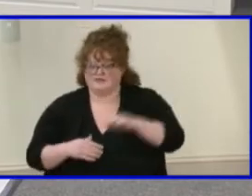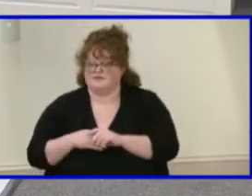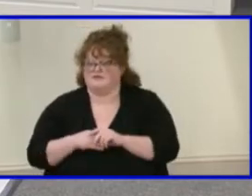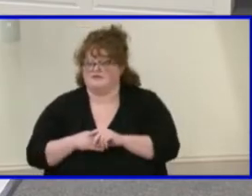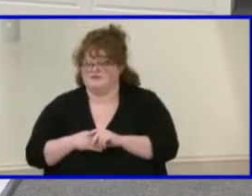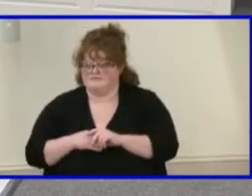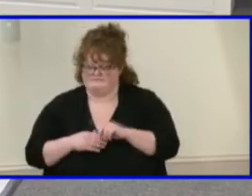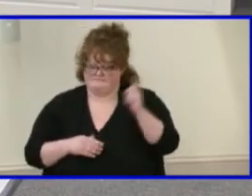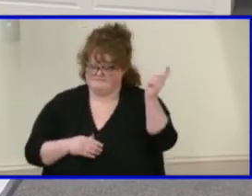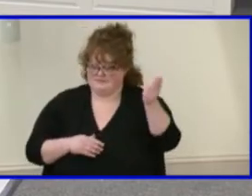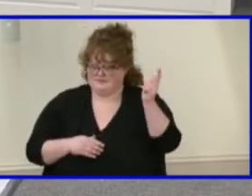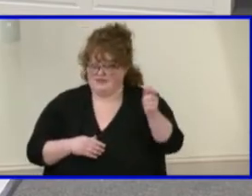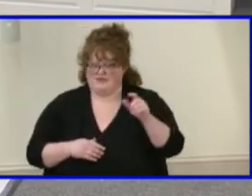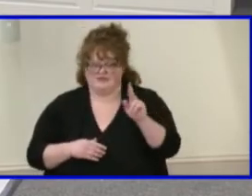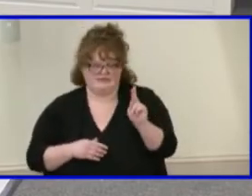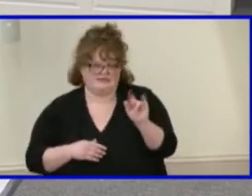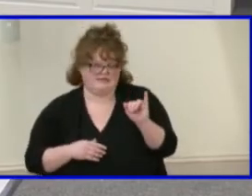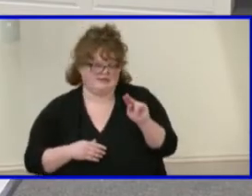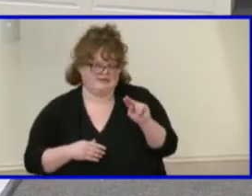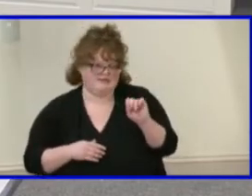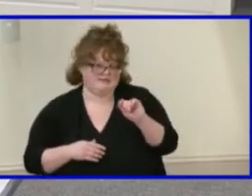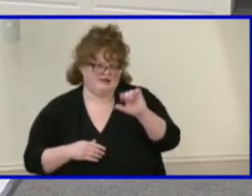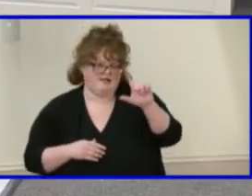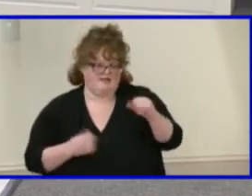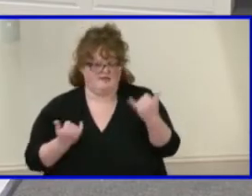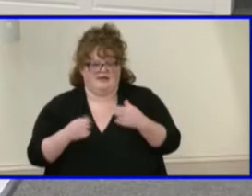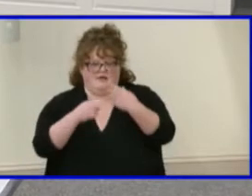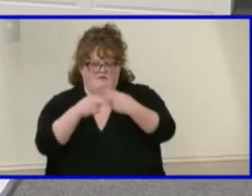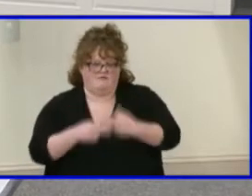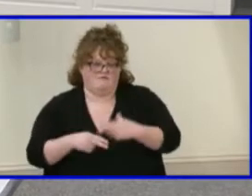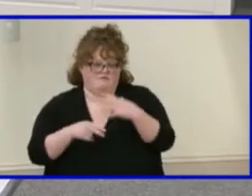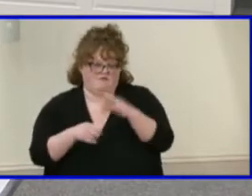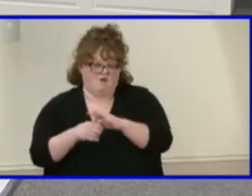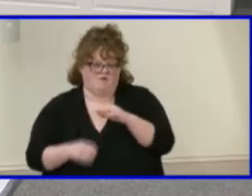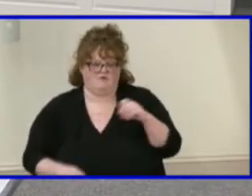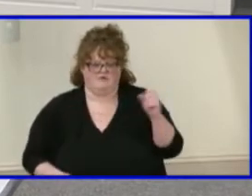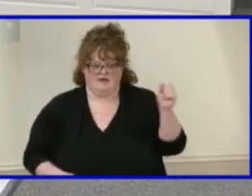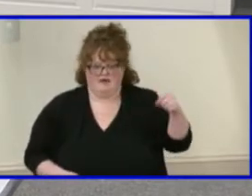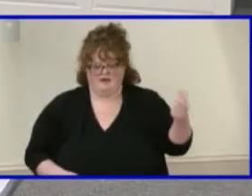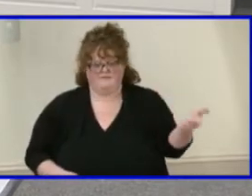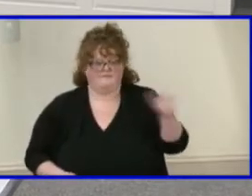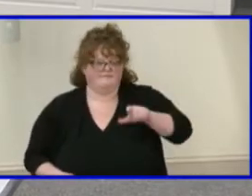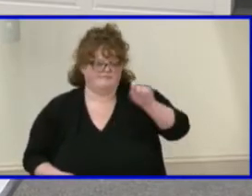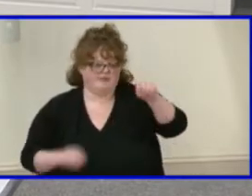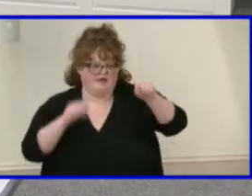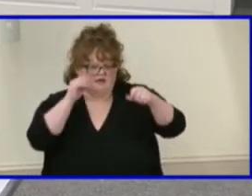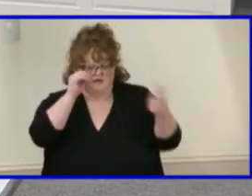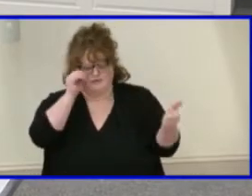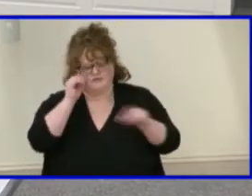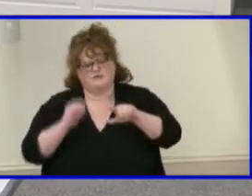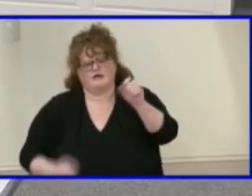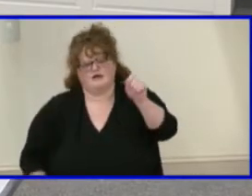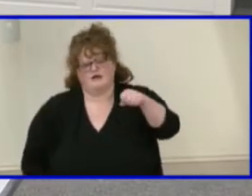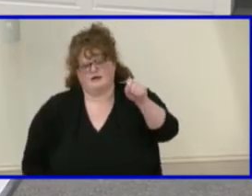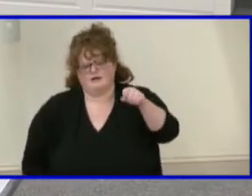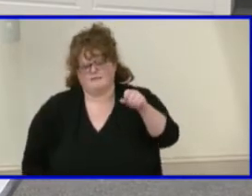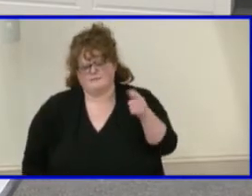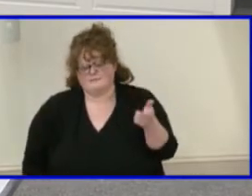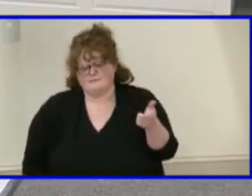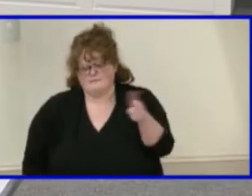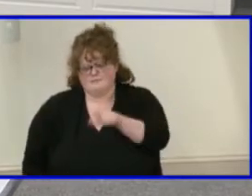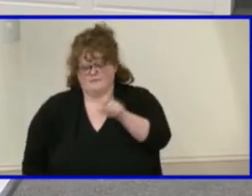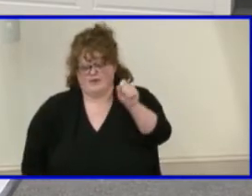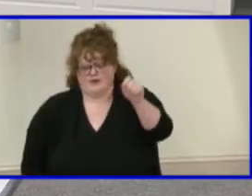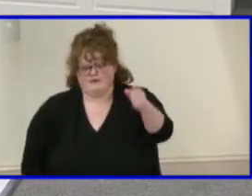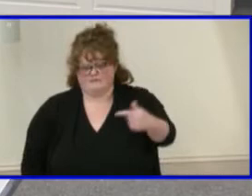Second. Seconded by Ms. Kinsella. Roll call vote. Ms. Atkins. Aye. Ms. Kinsella. Aye. Ms. Ogburn. Aye. Ms.